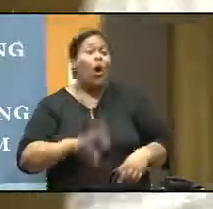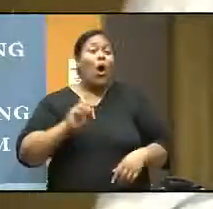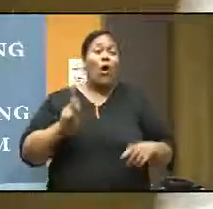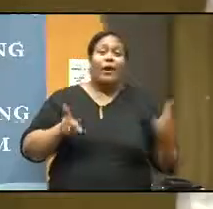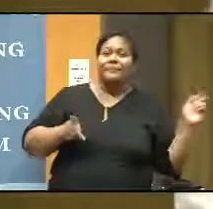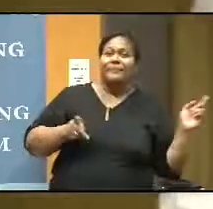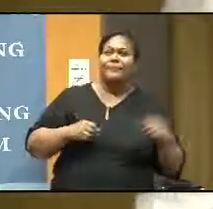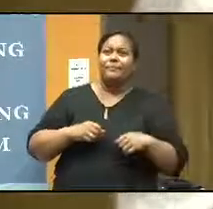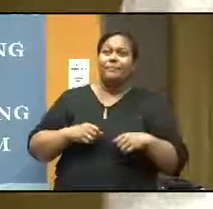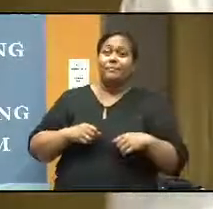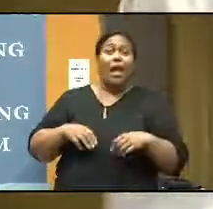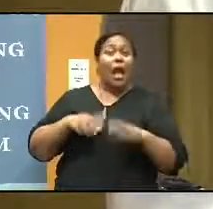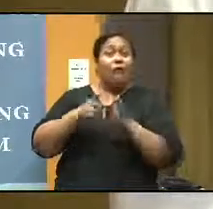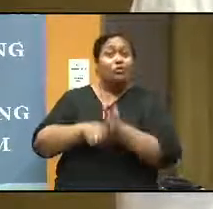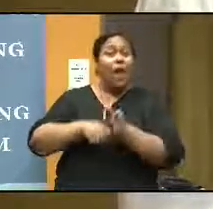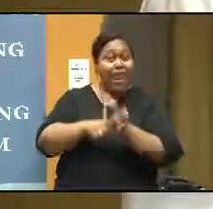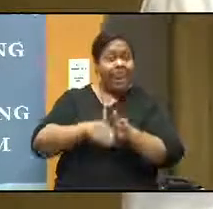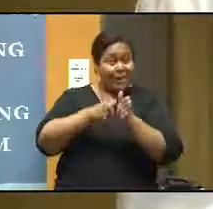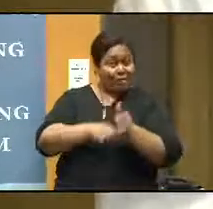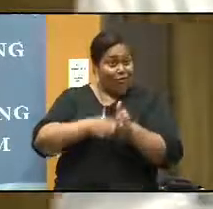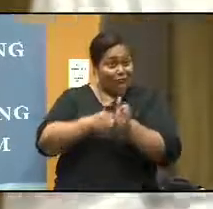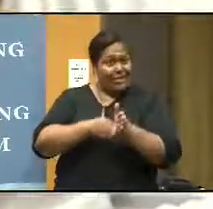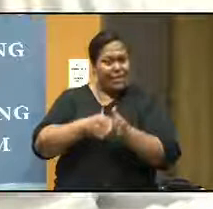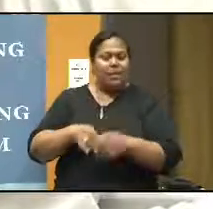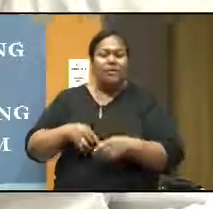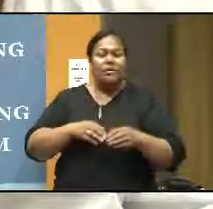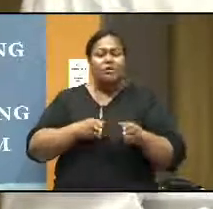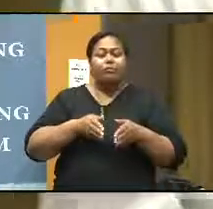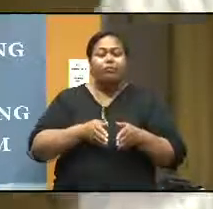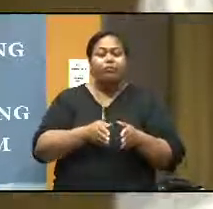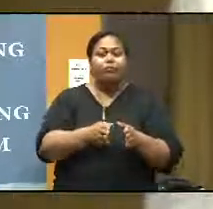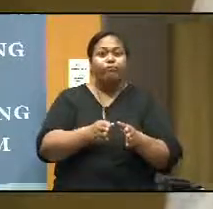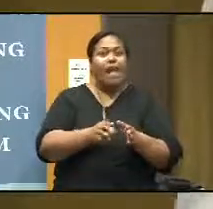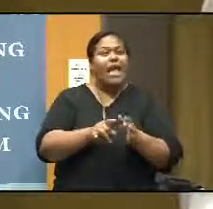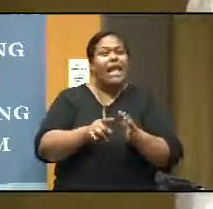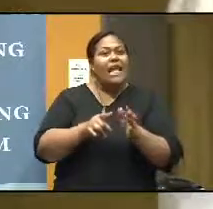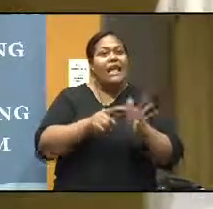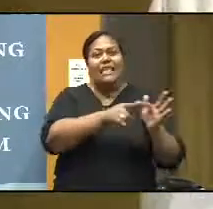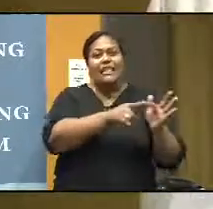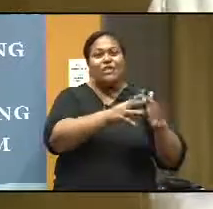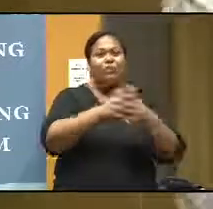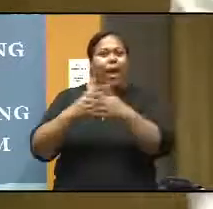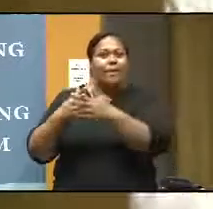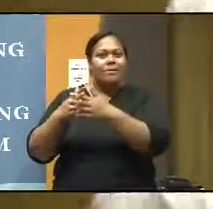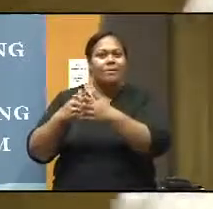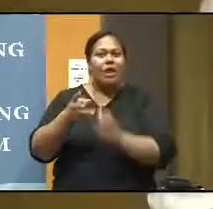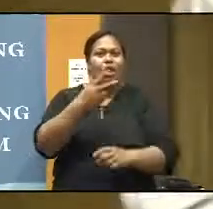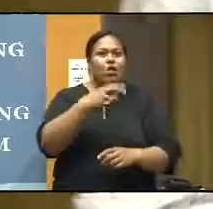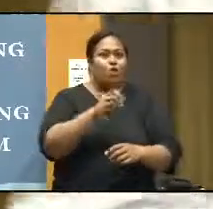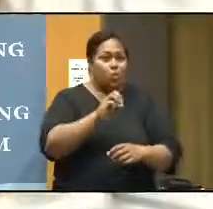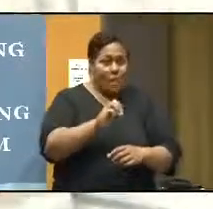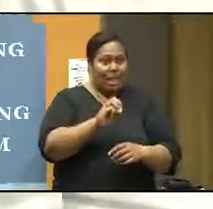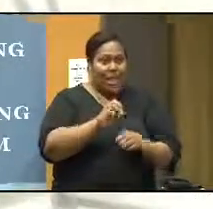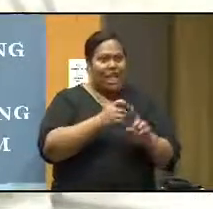a train is moving from east to west with 20 kilometers per hour. Oh, they jotted down.